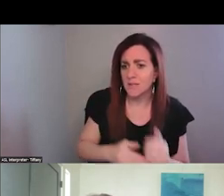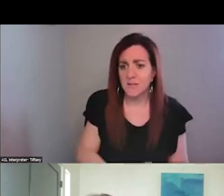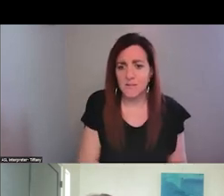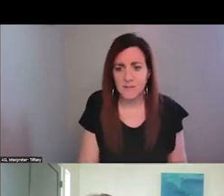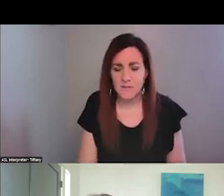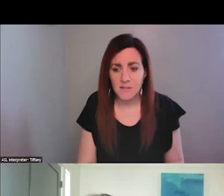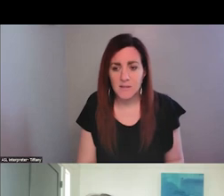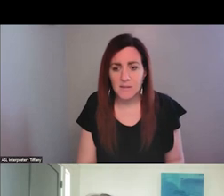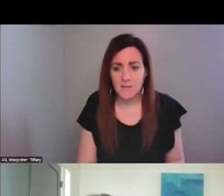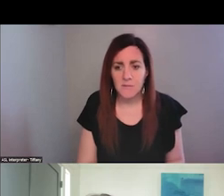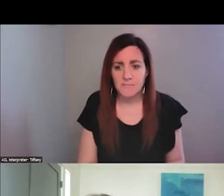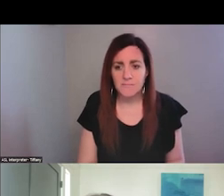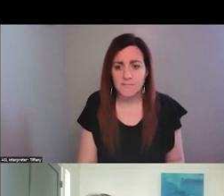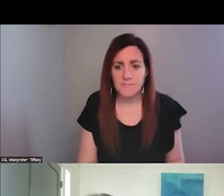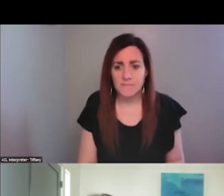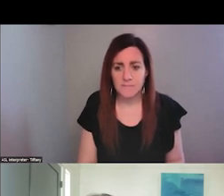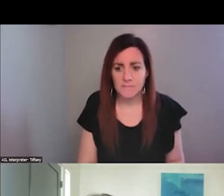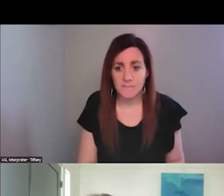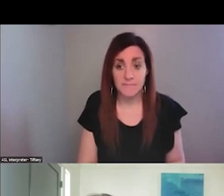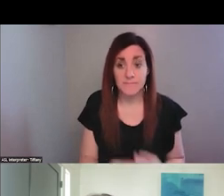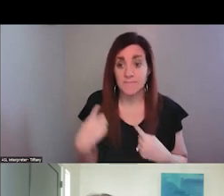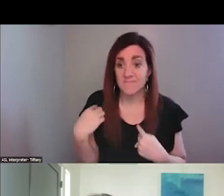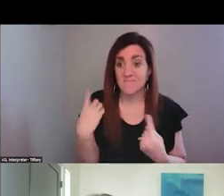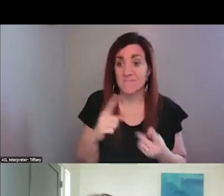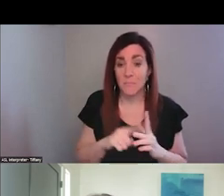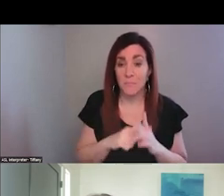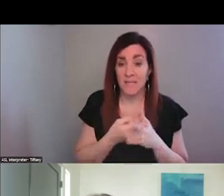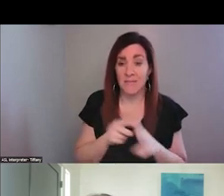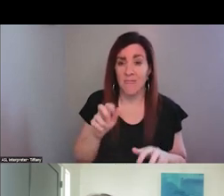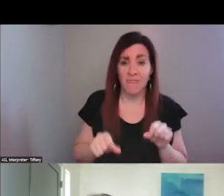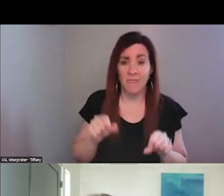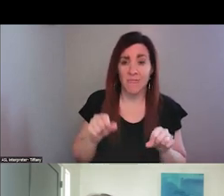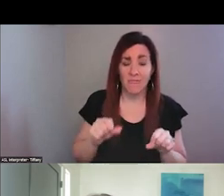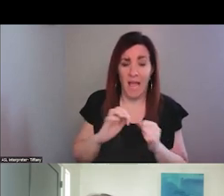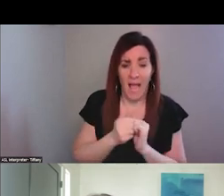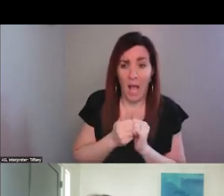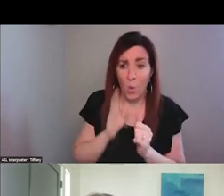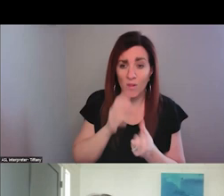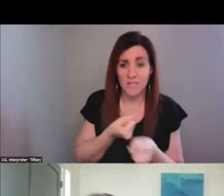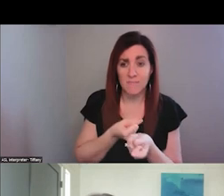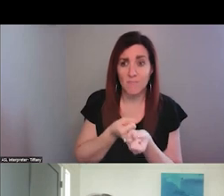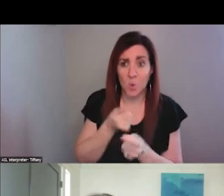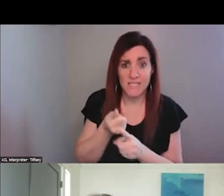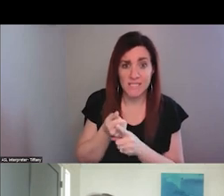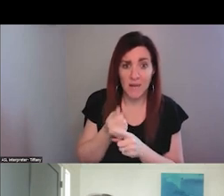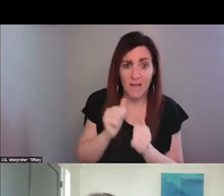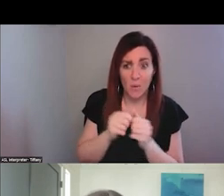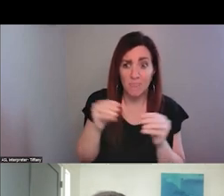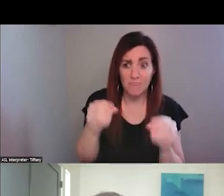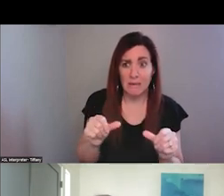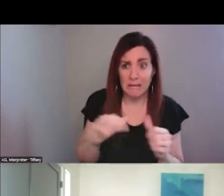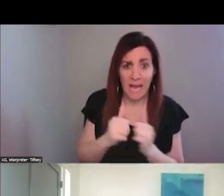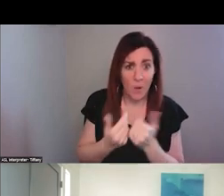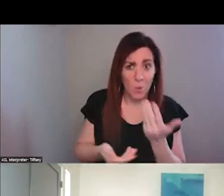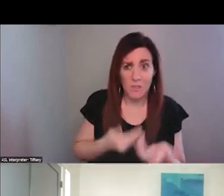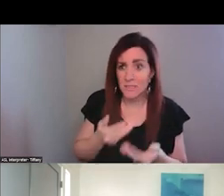I think from the very, very start, there was a lot of hesitancy about how was it going to support itself? Um, what was it going to do?